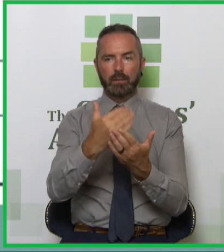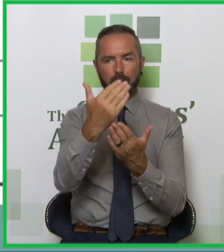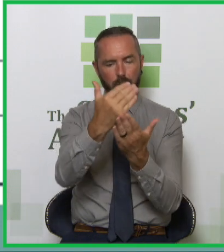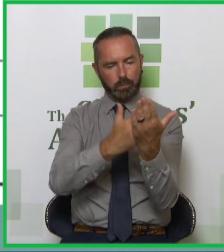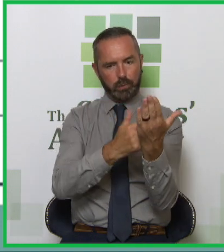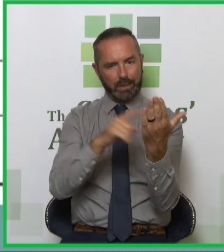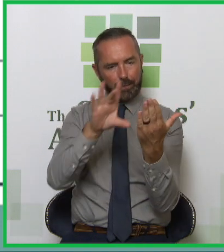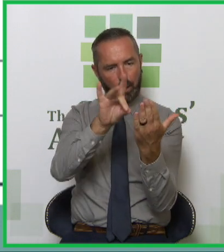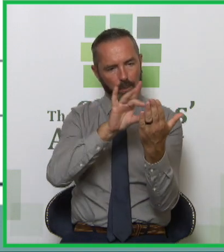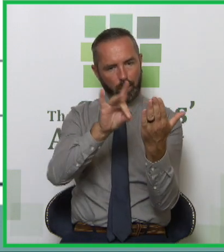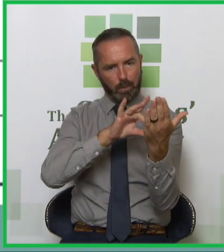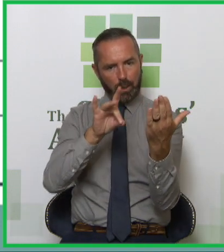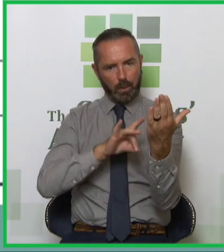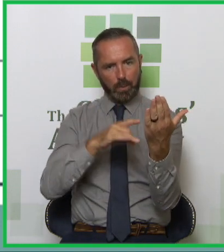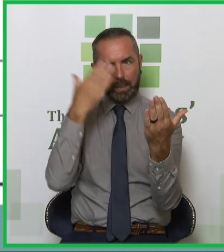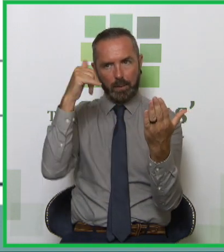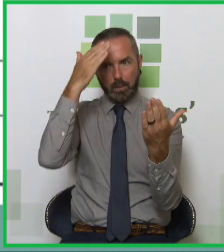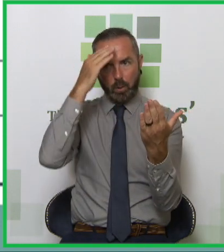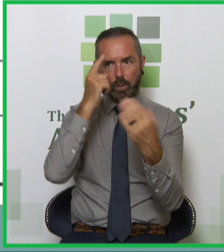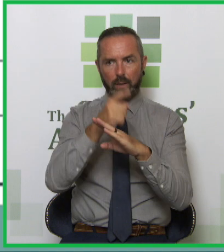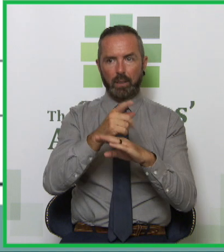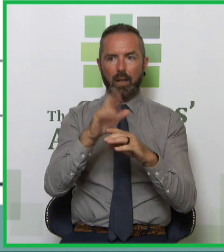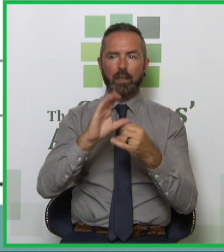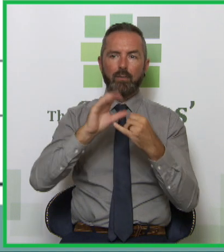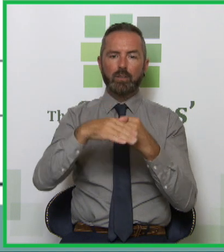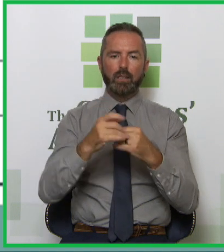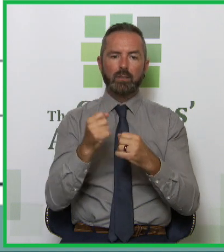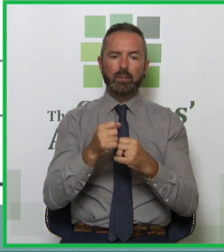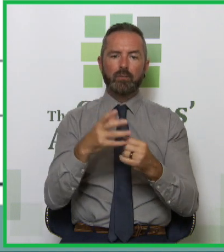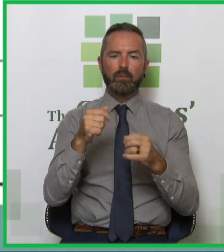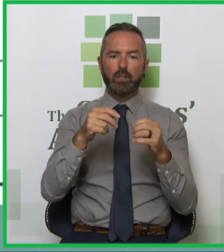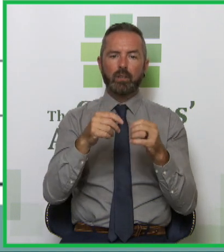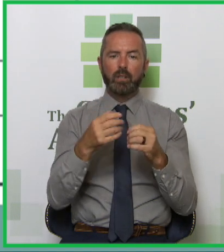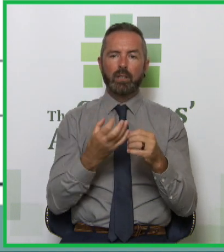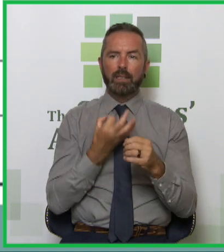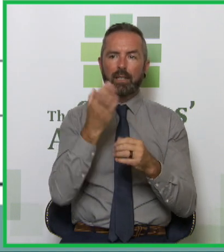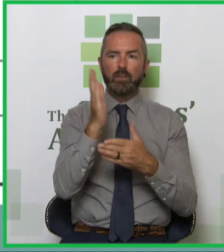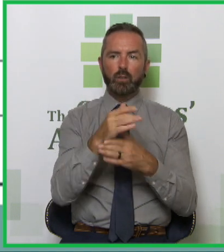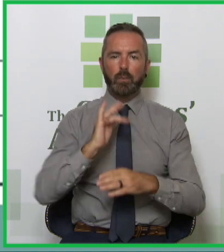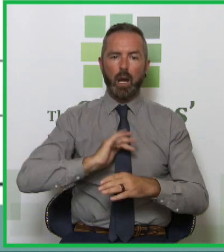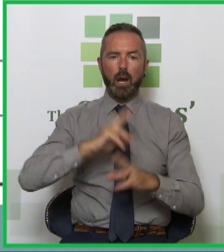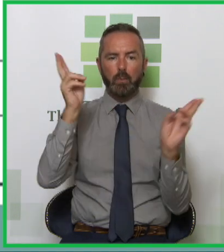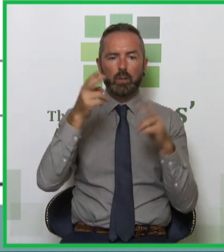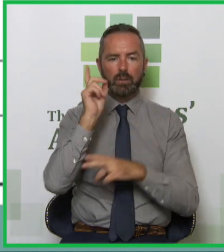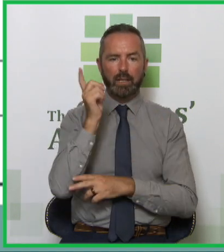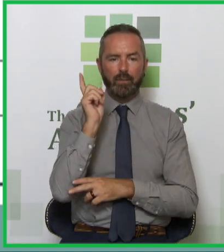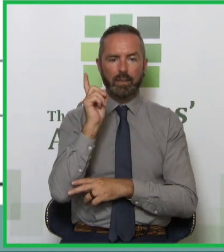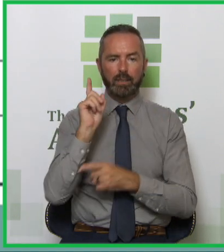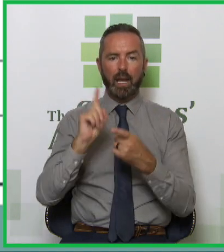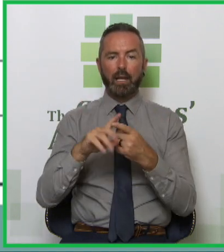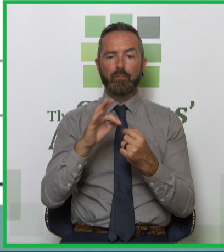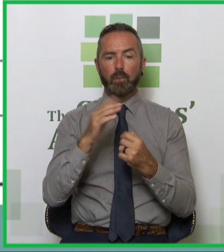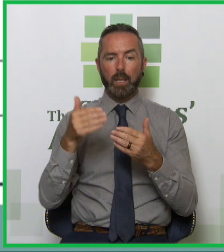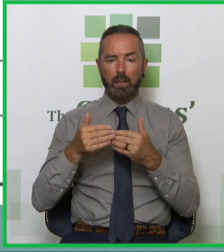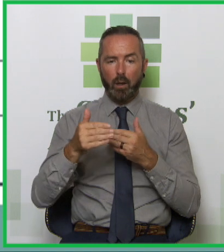what's going to reinforce positive behaviours there as well, and then for